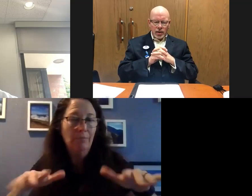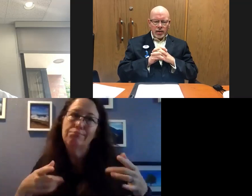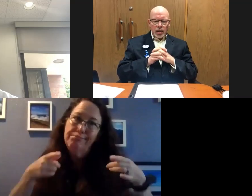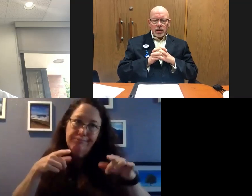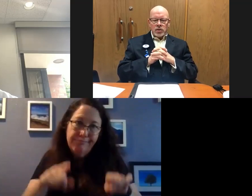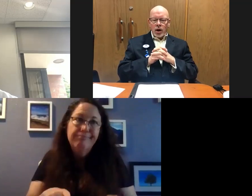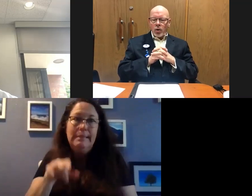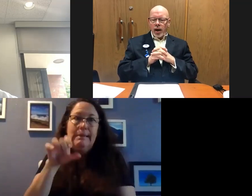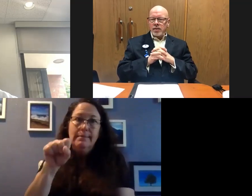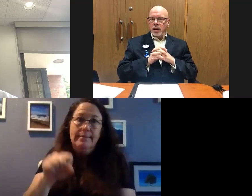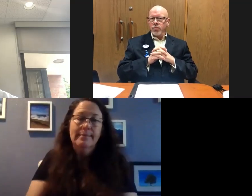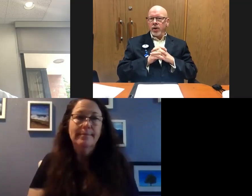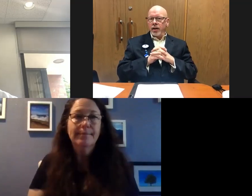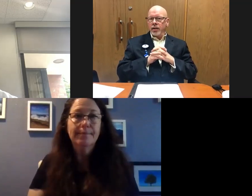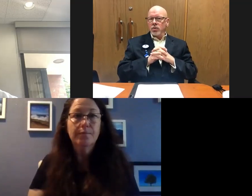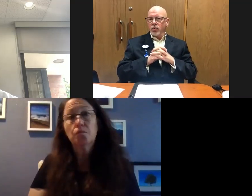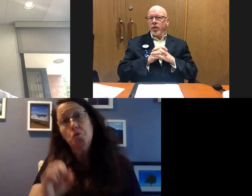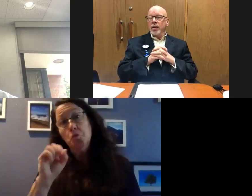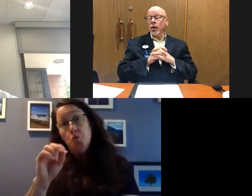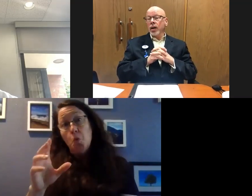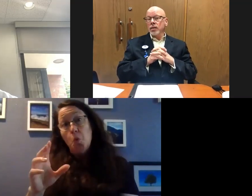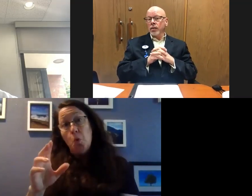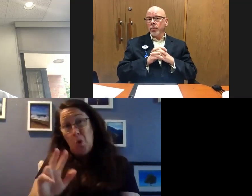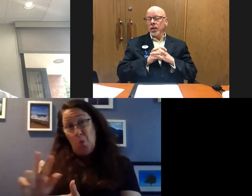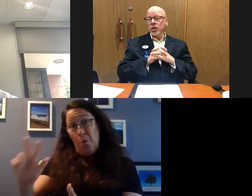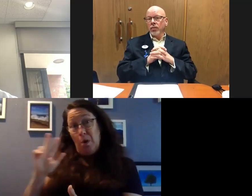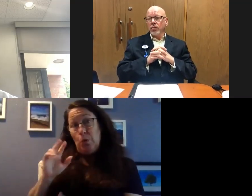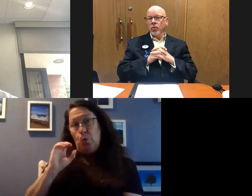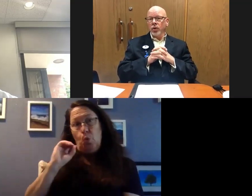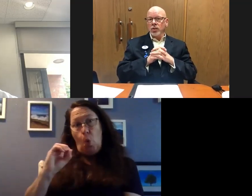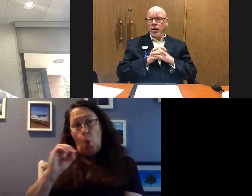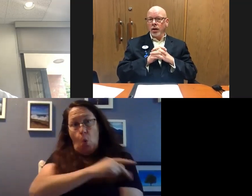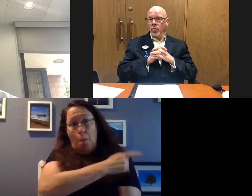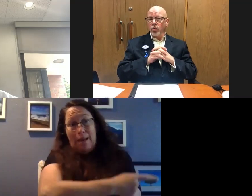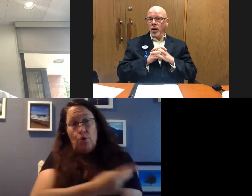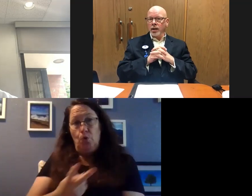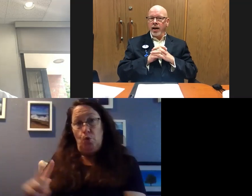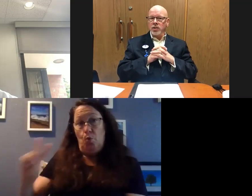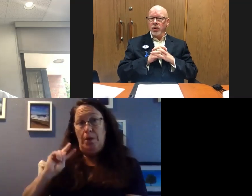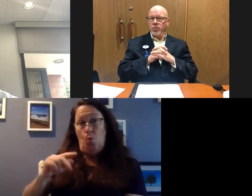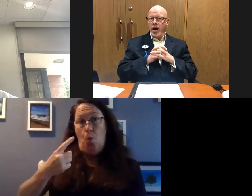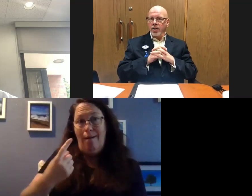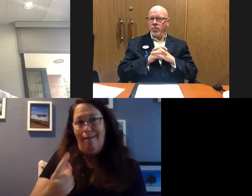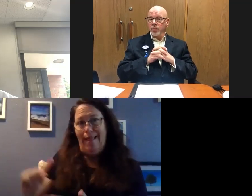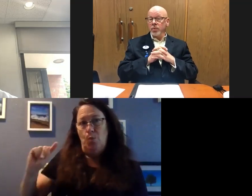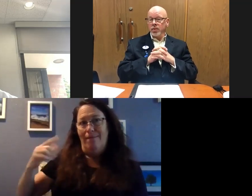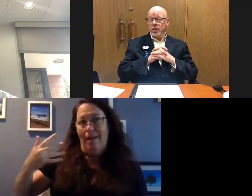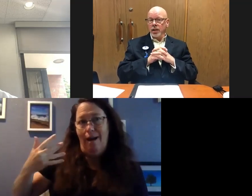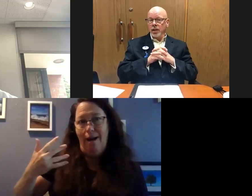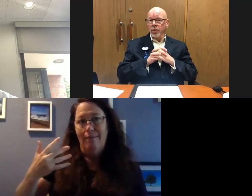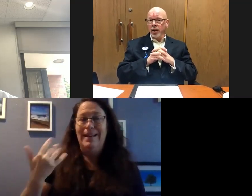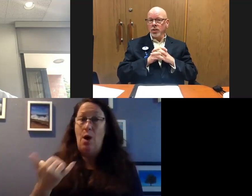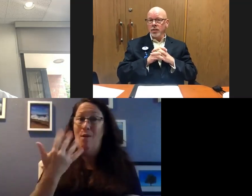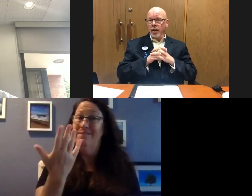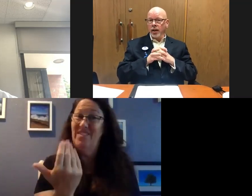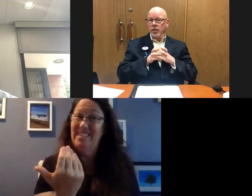So as of three weeks ago, we had zero patients. Two weeks ago, one. Last week, five. We're up to 15